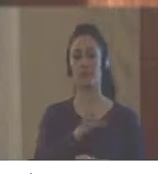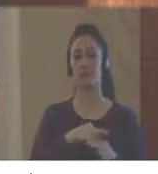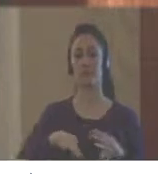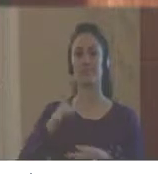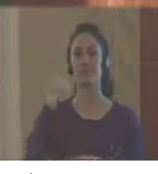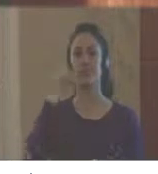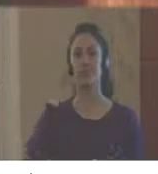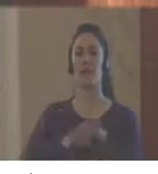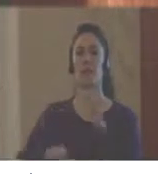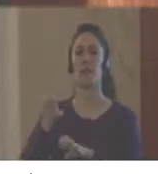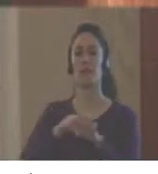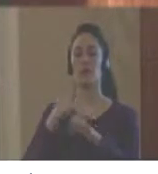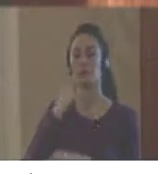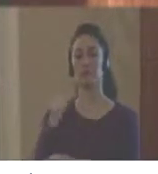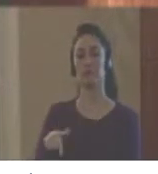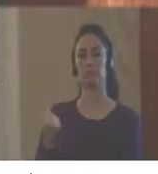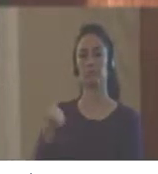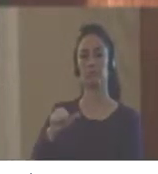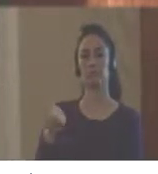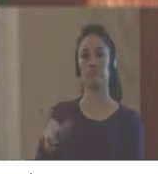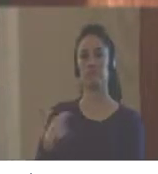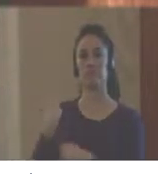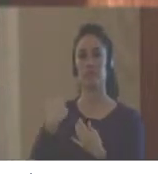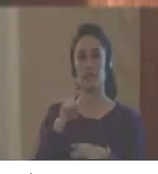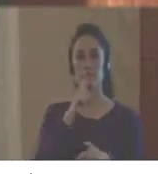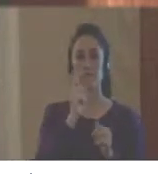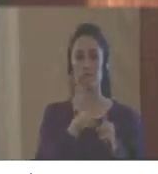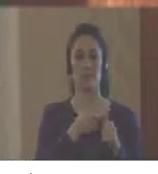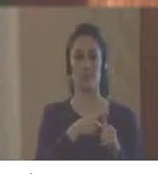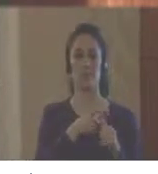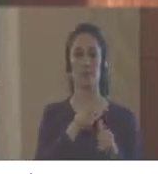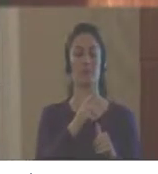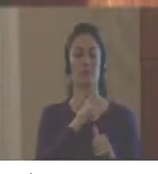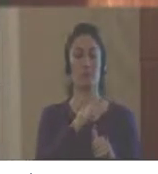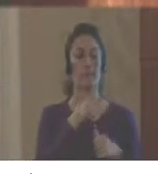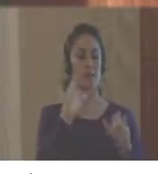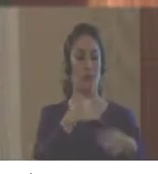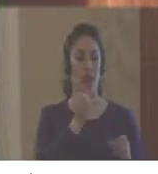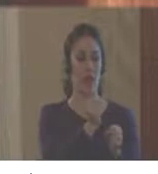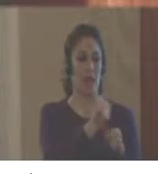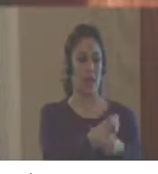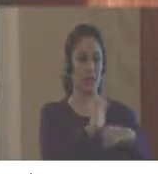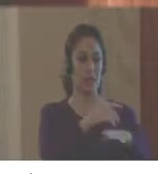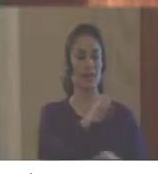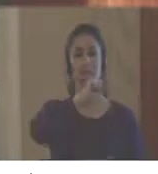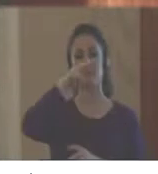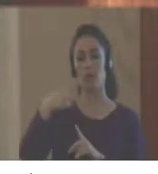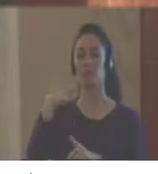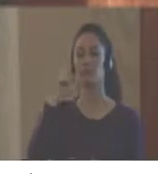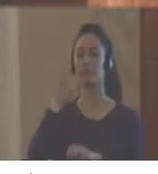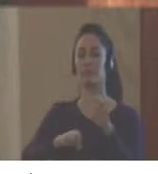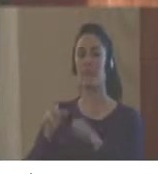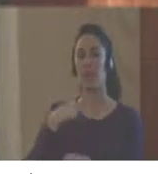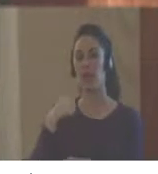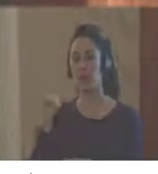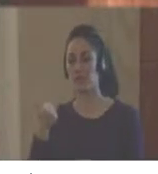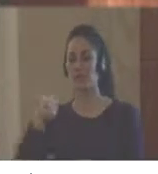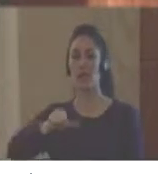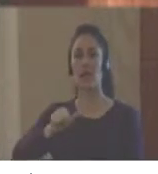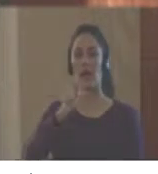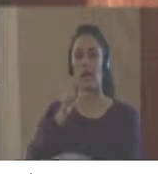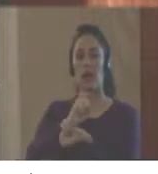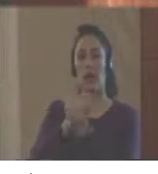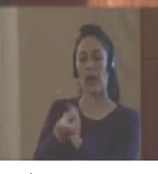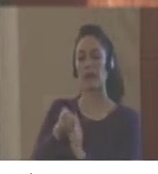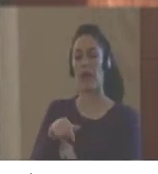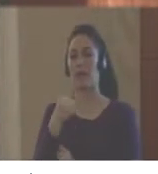talking about assessment. And so once you have executed the policy, you assess and you see if it has worked, what has worked,